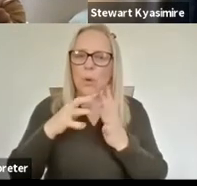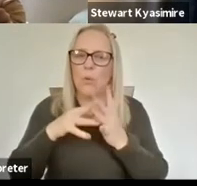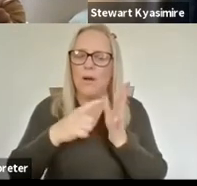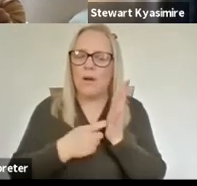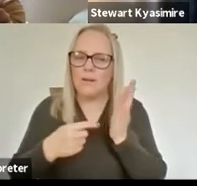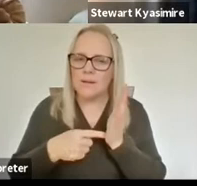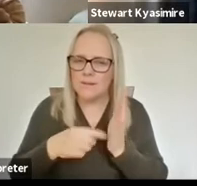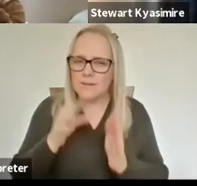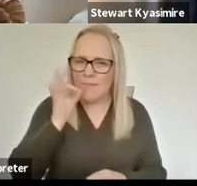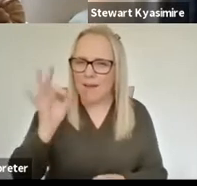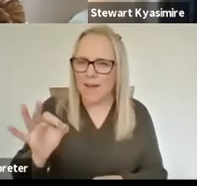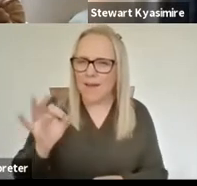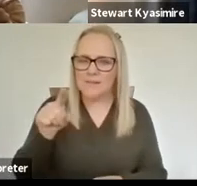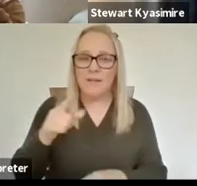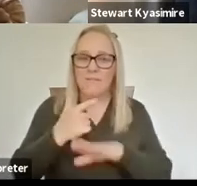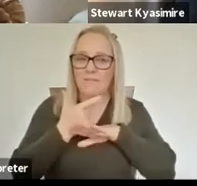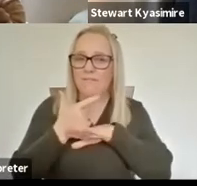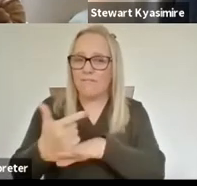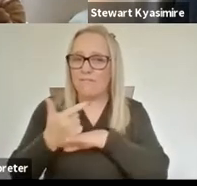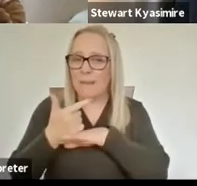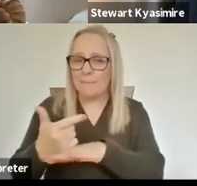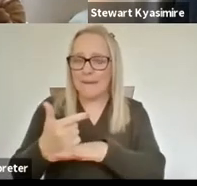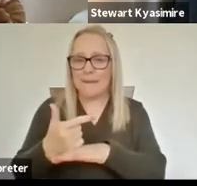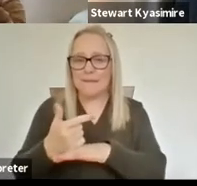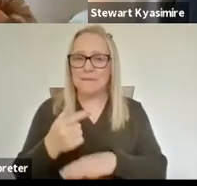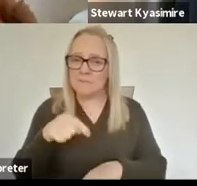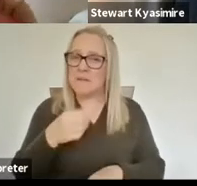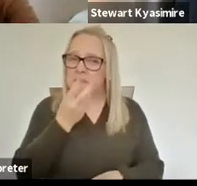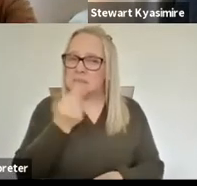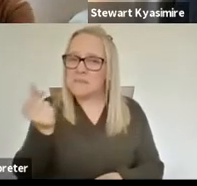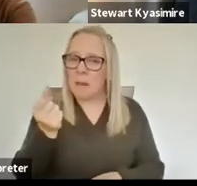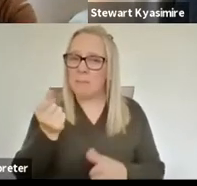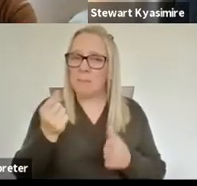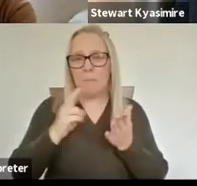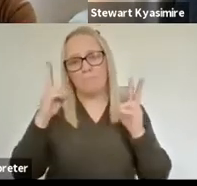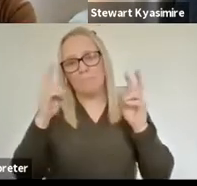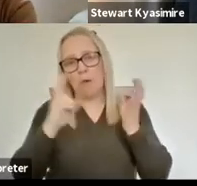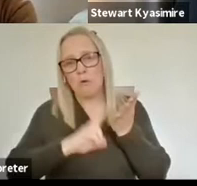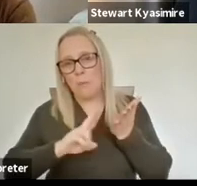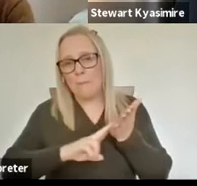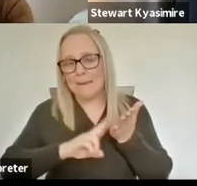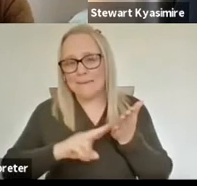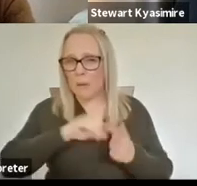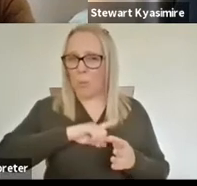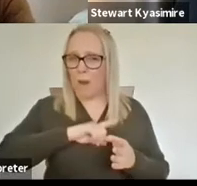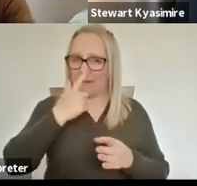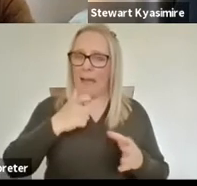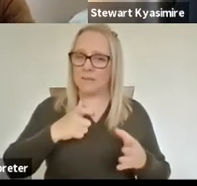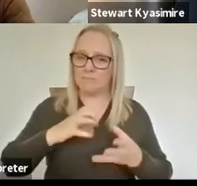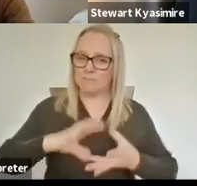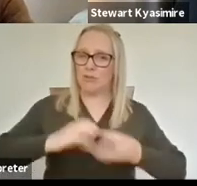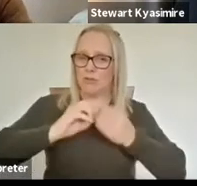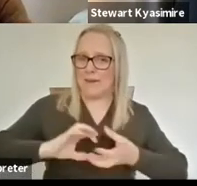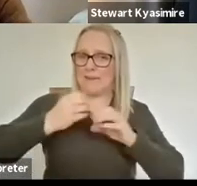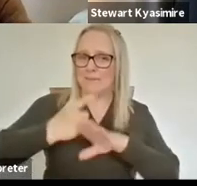there's this semblance of normality and that productions are starting to be able to be made again how do you feel